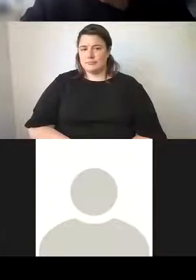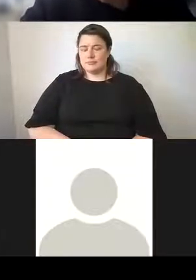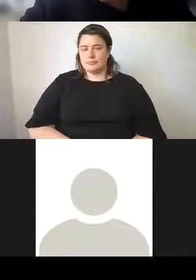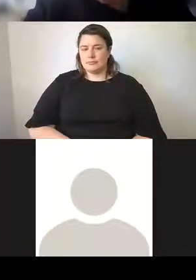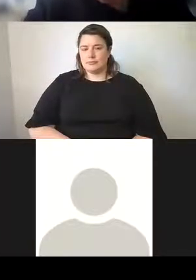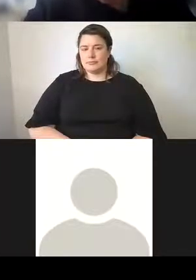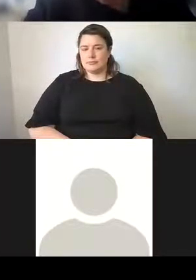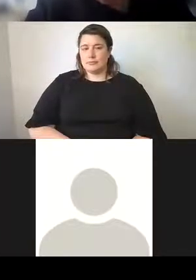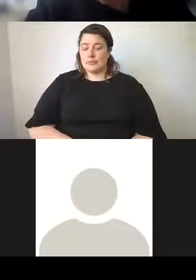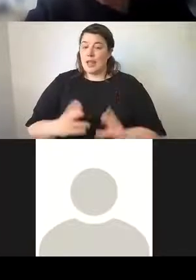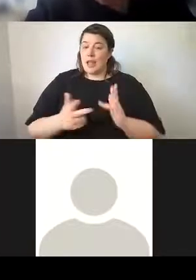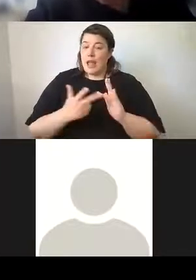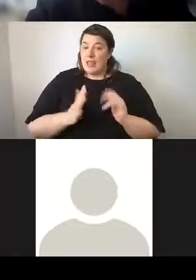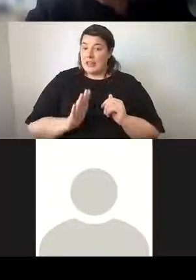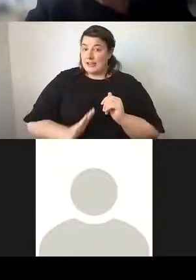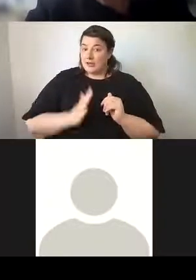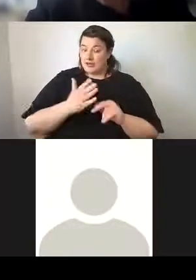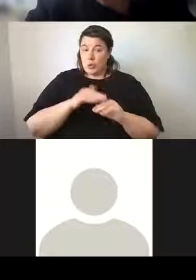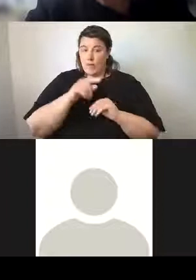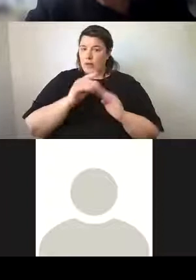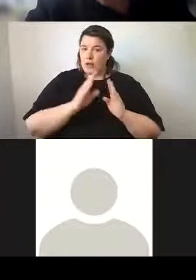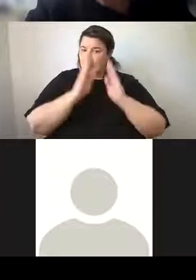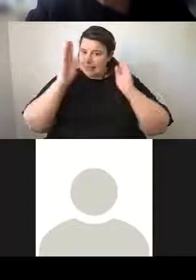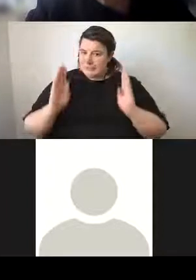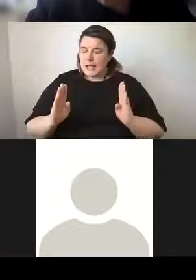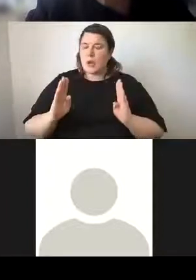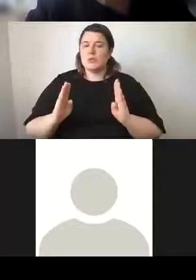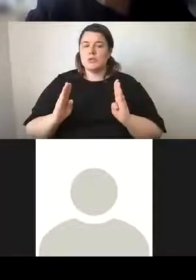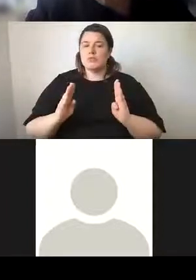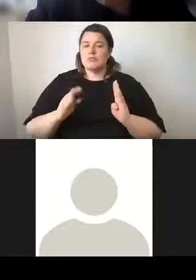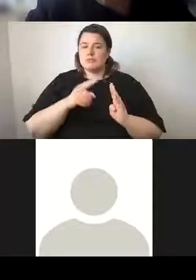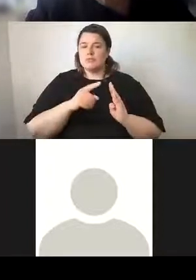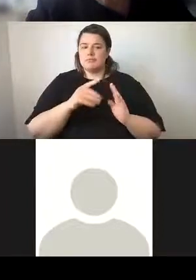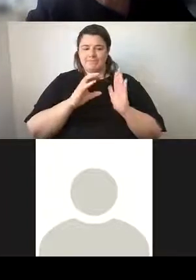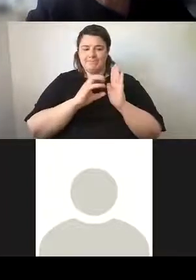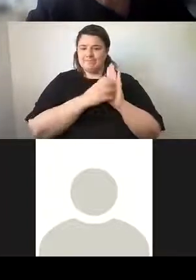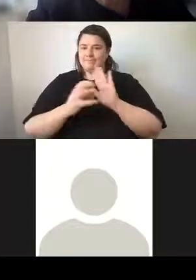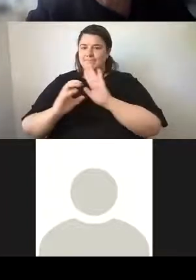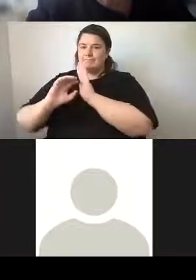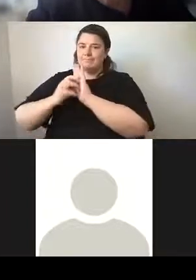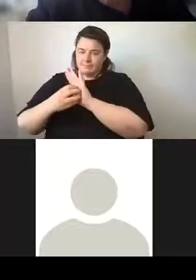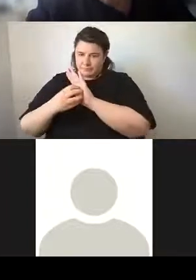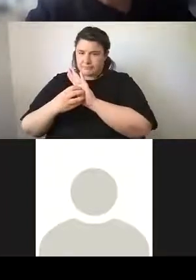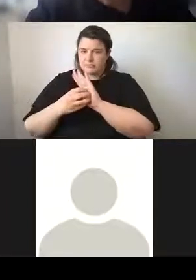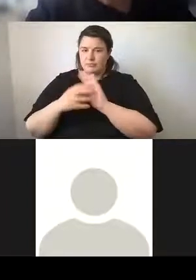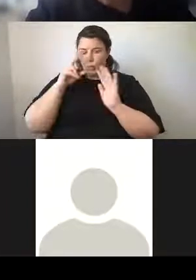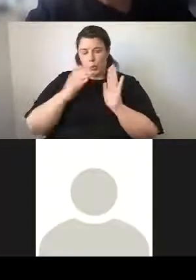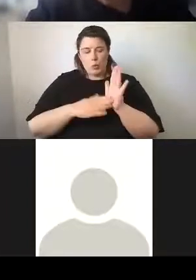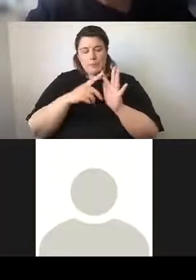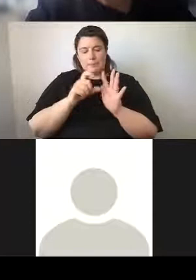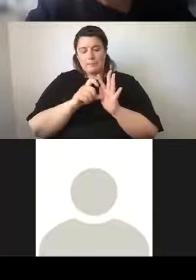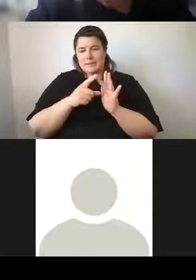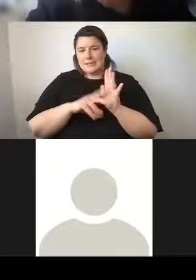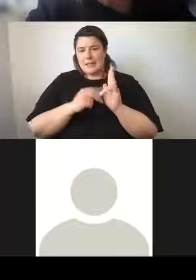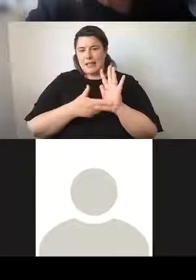Another interesting feature on Customs House when you look up at the facade are these medallions which run around